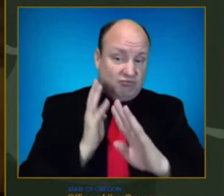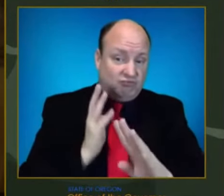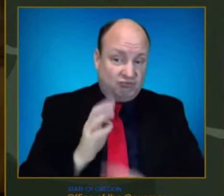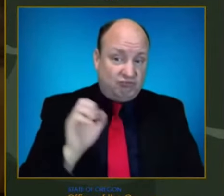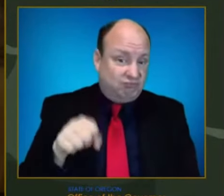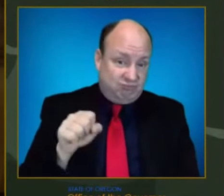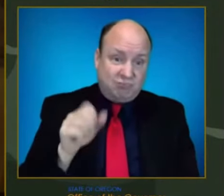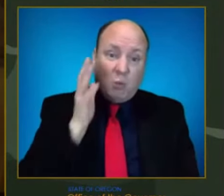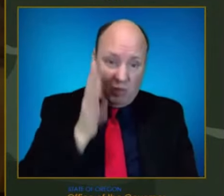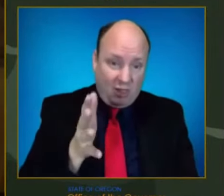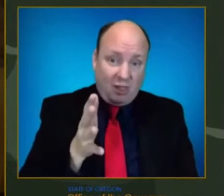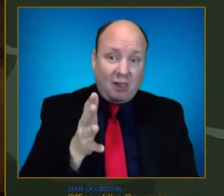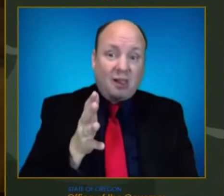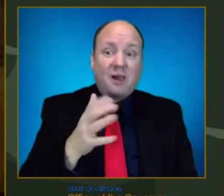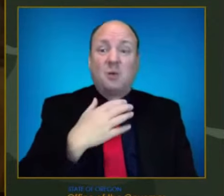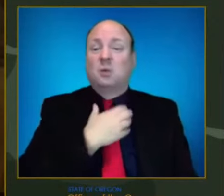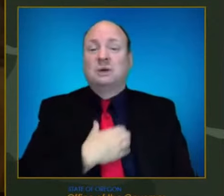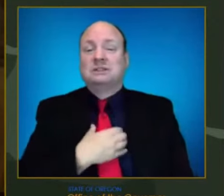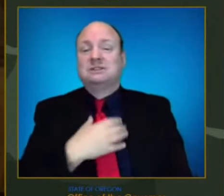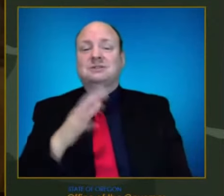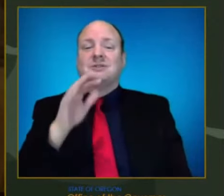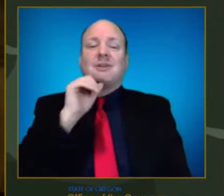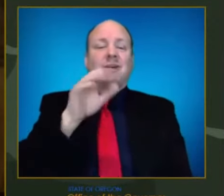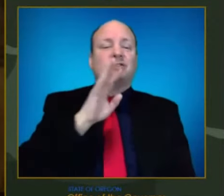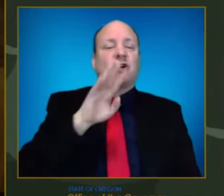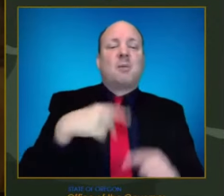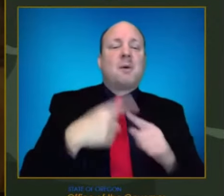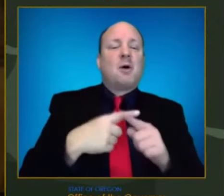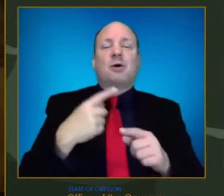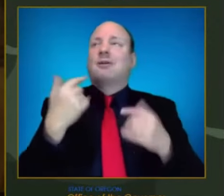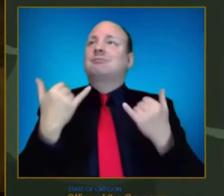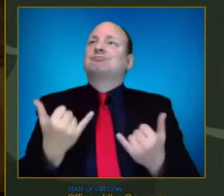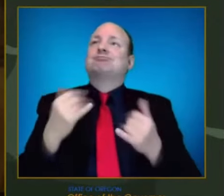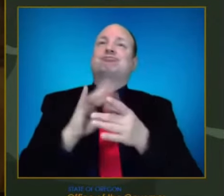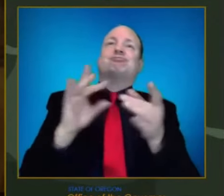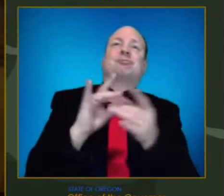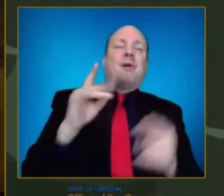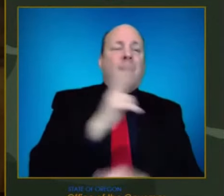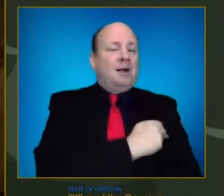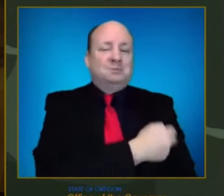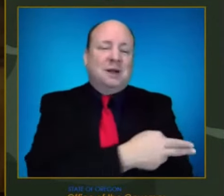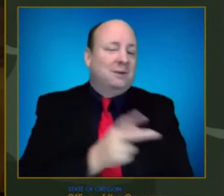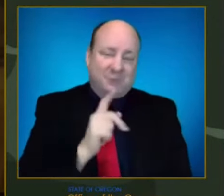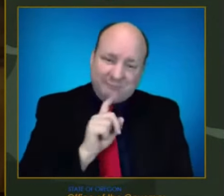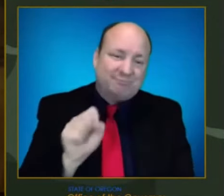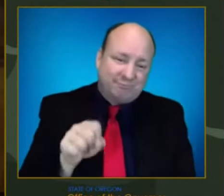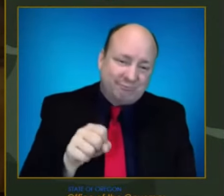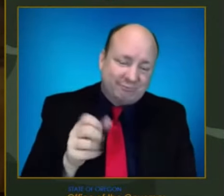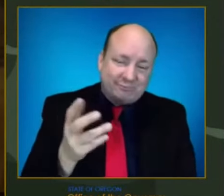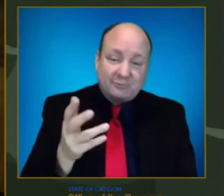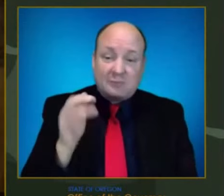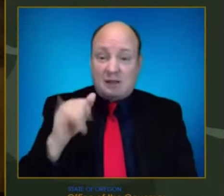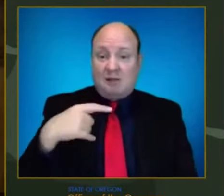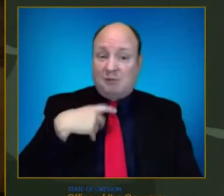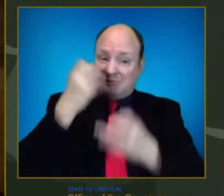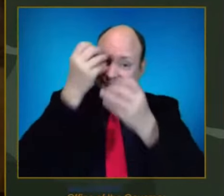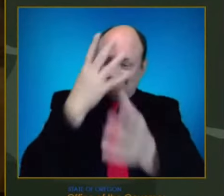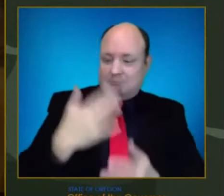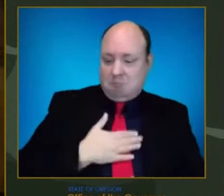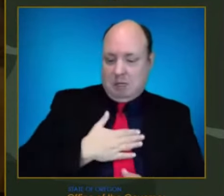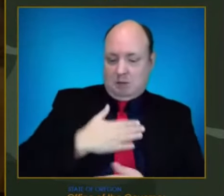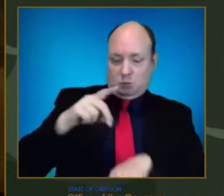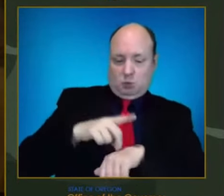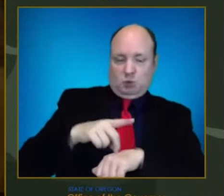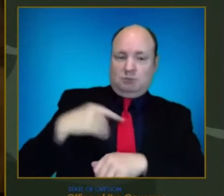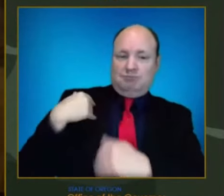about this today. But, you know, we have to be responsible about what we're seeing and, and, and, and there. And so that's